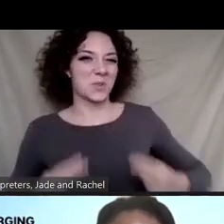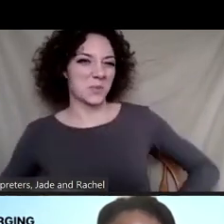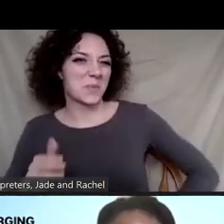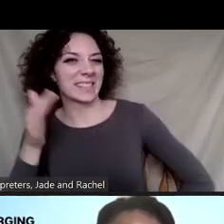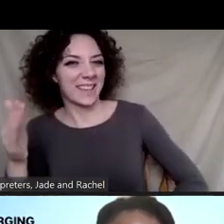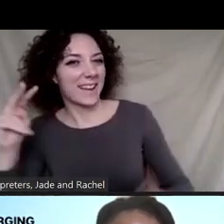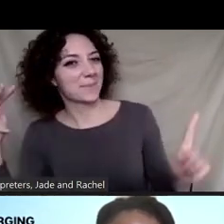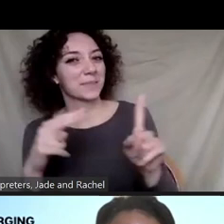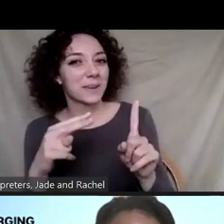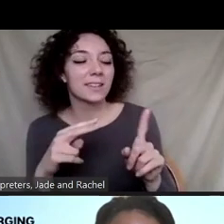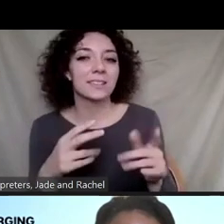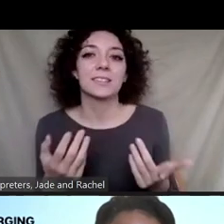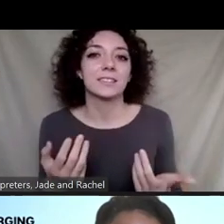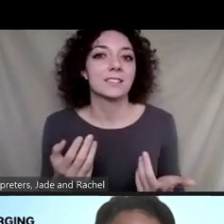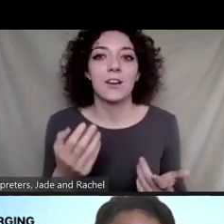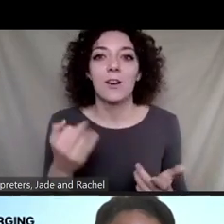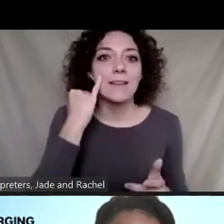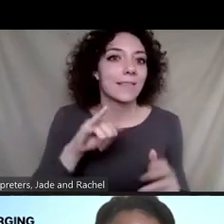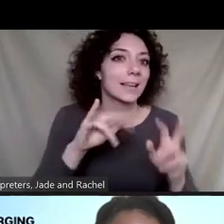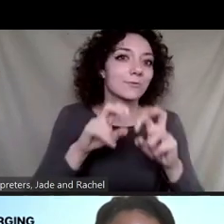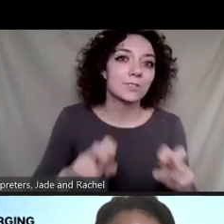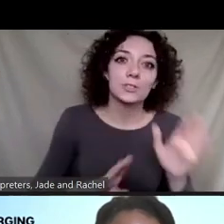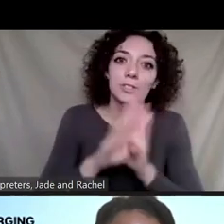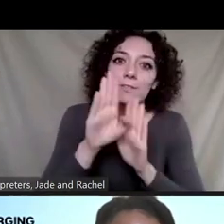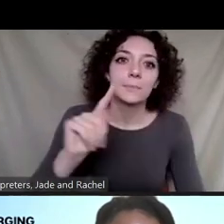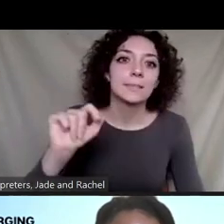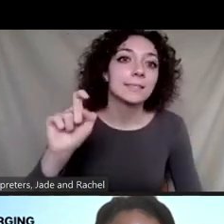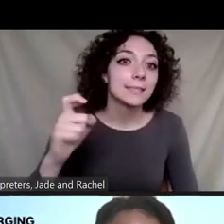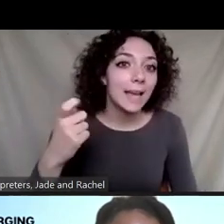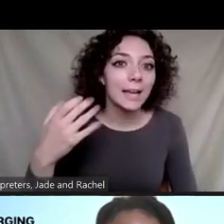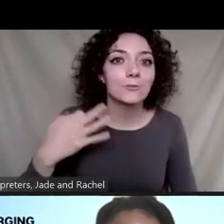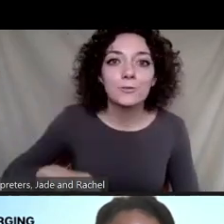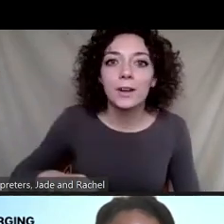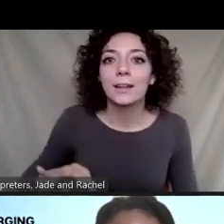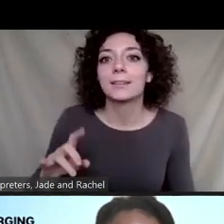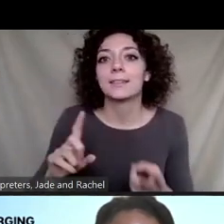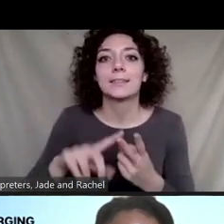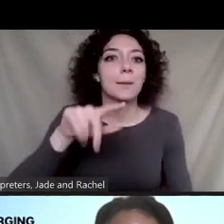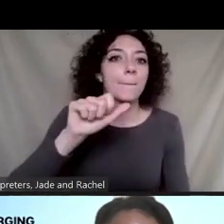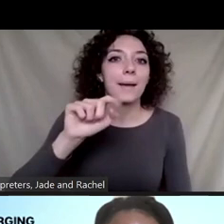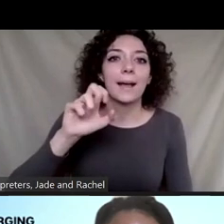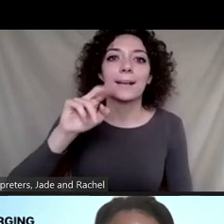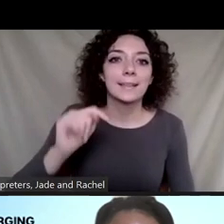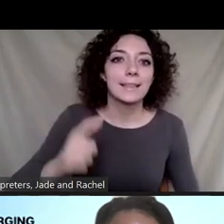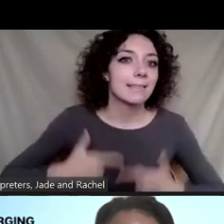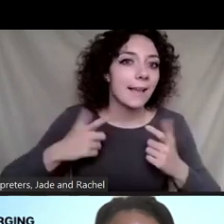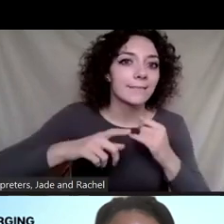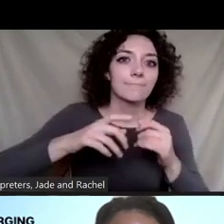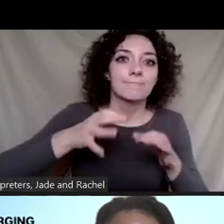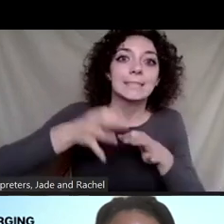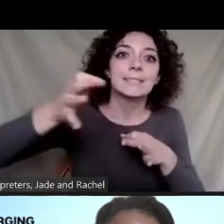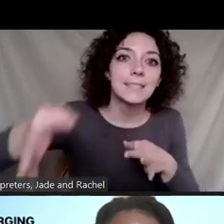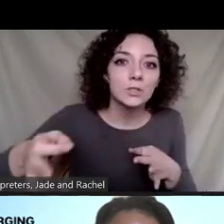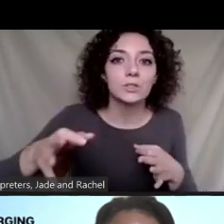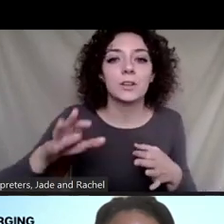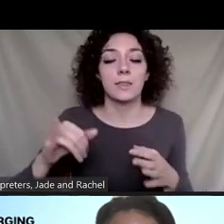there, whether it's research and development tax credits, it's patent life extension, this idea of